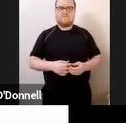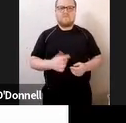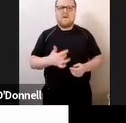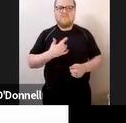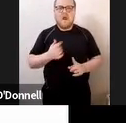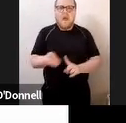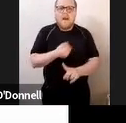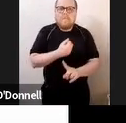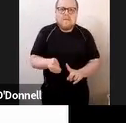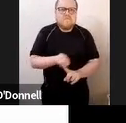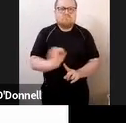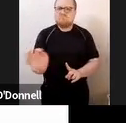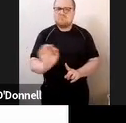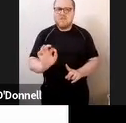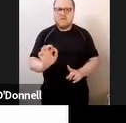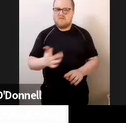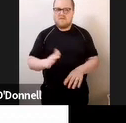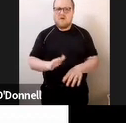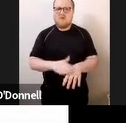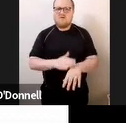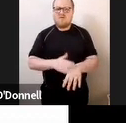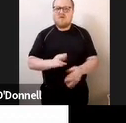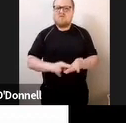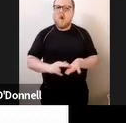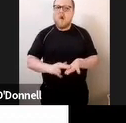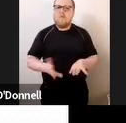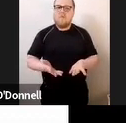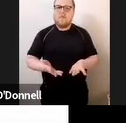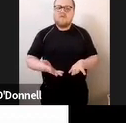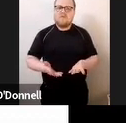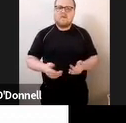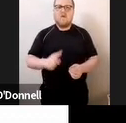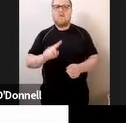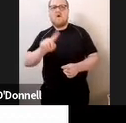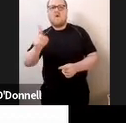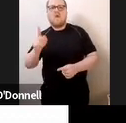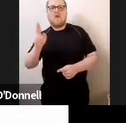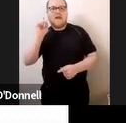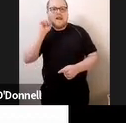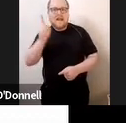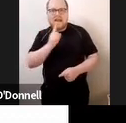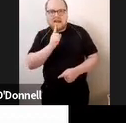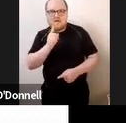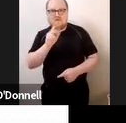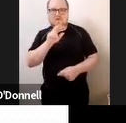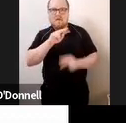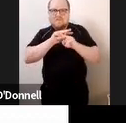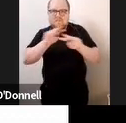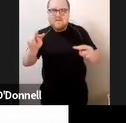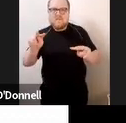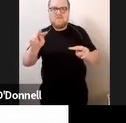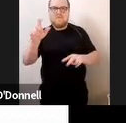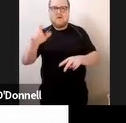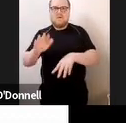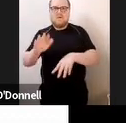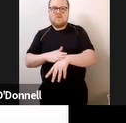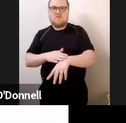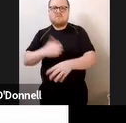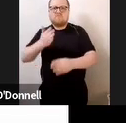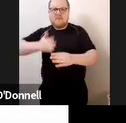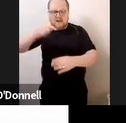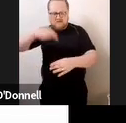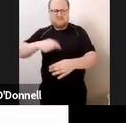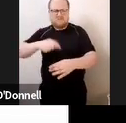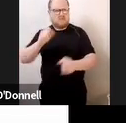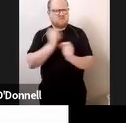So all sorts of difficulties. Of course, it also raises vulnerability, doesn't it, for the worker.